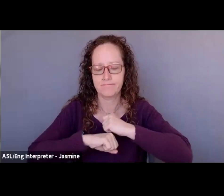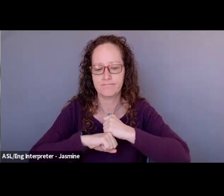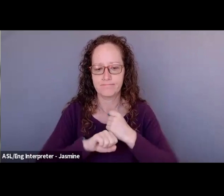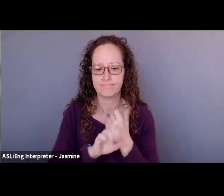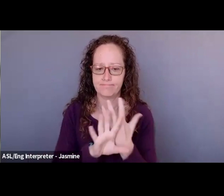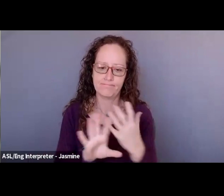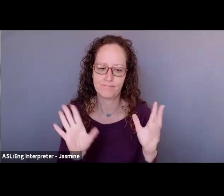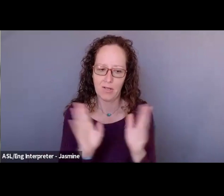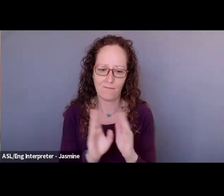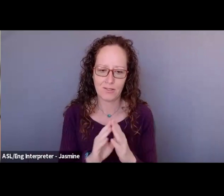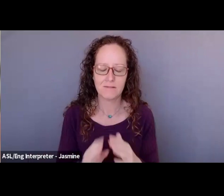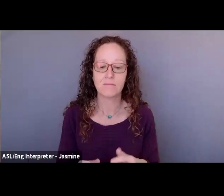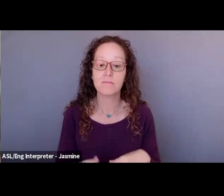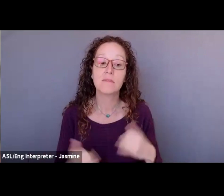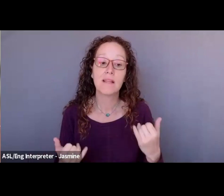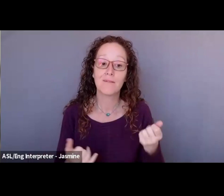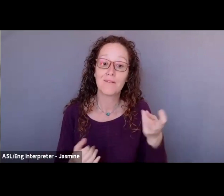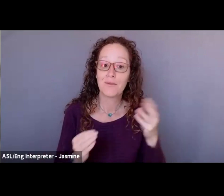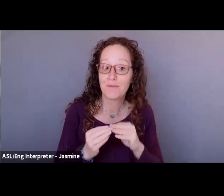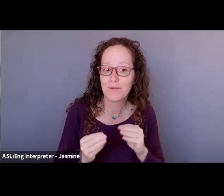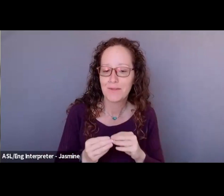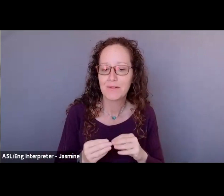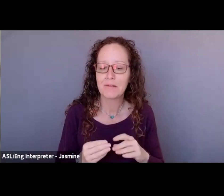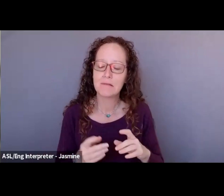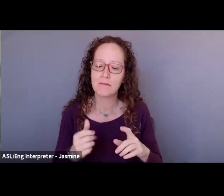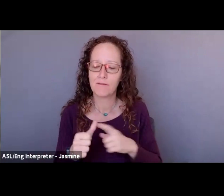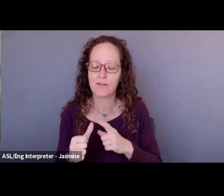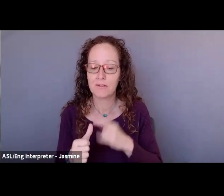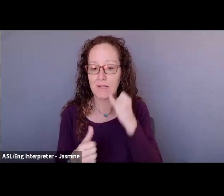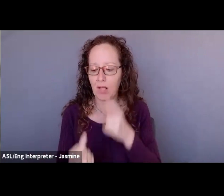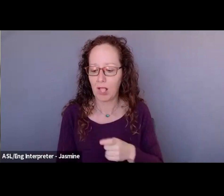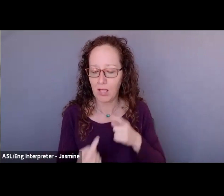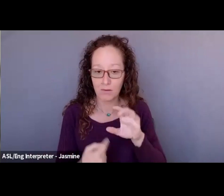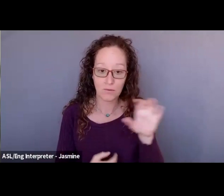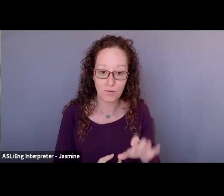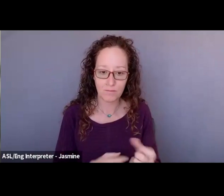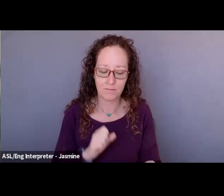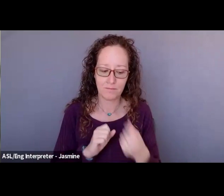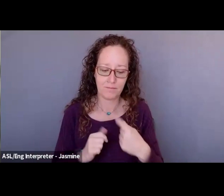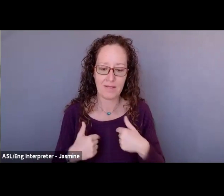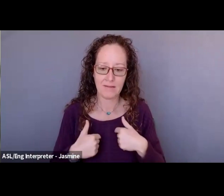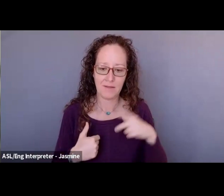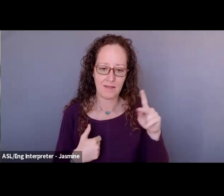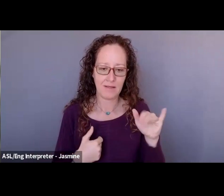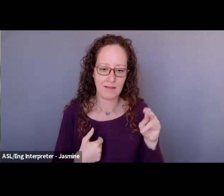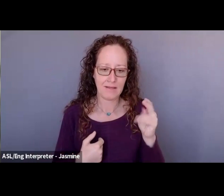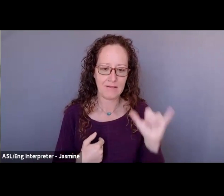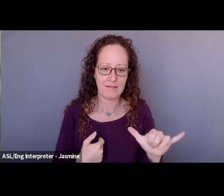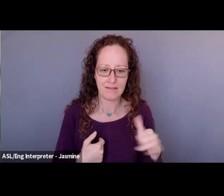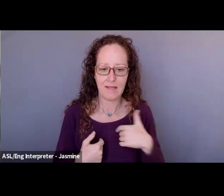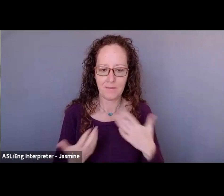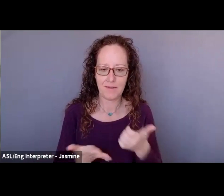All right, just a couple other things. Number one, if you're having trouble with Zoom, please message me. My name is Kinsey. I'm here to help.